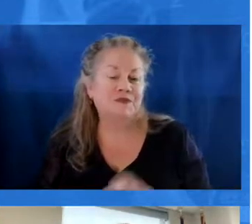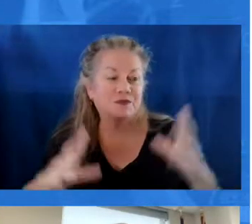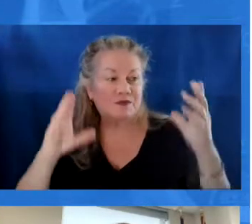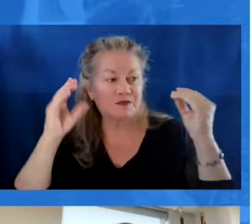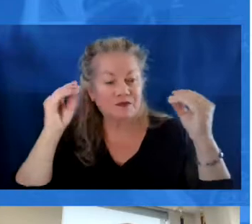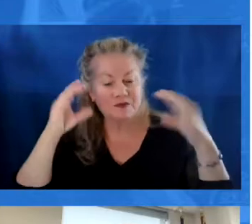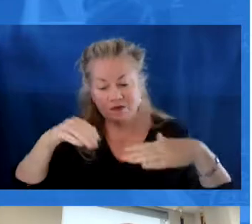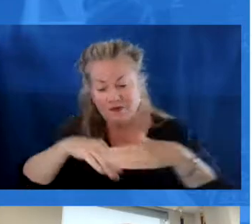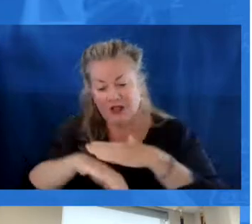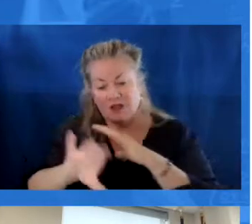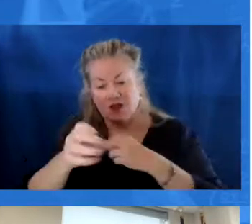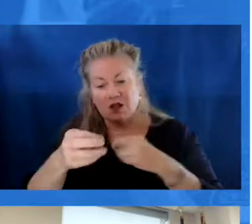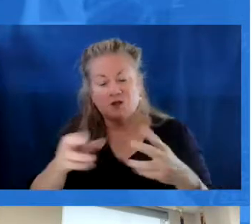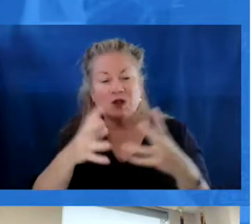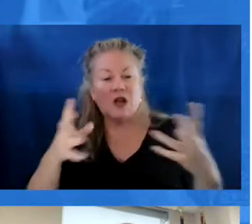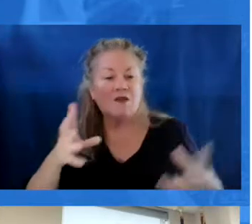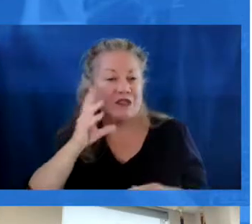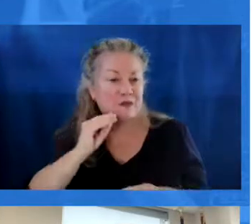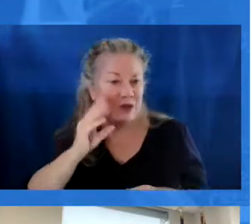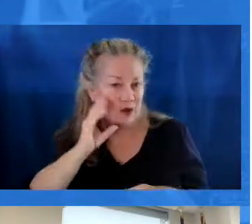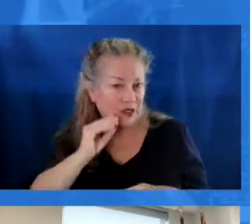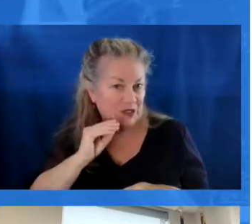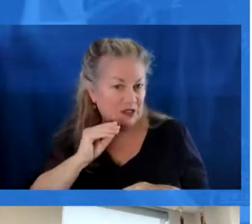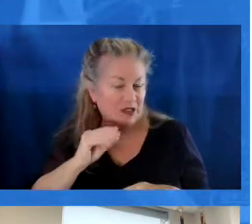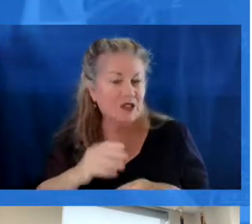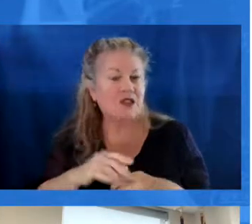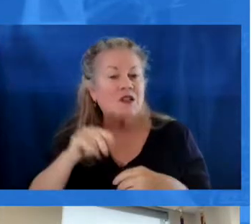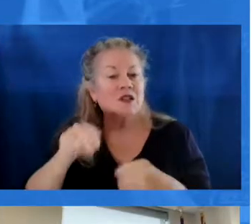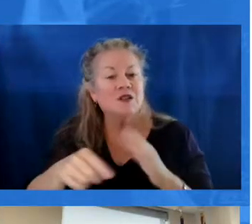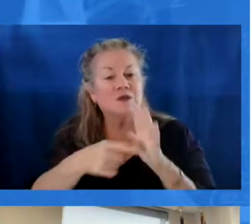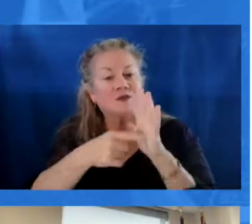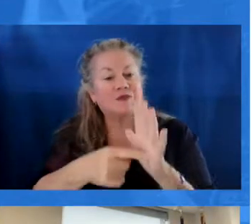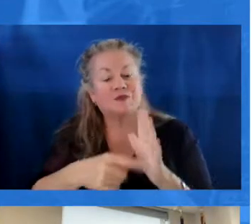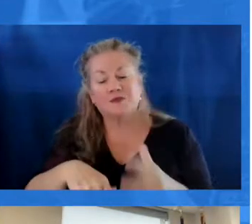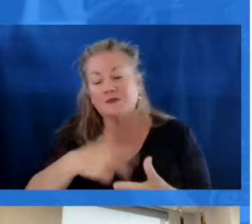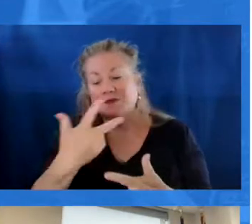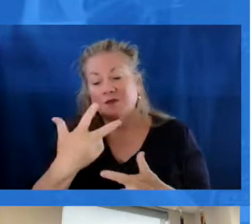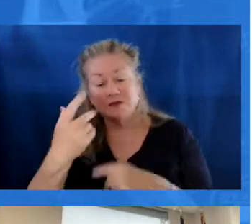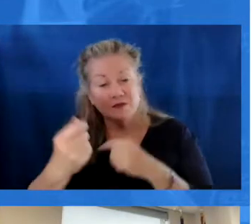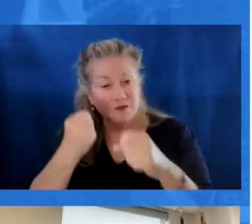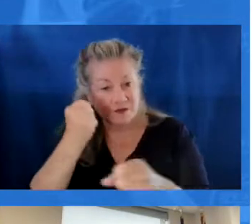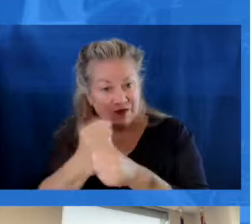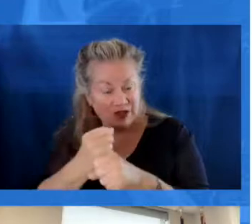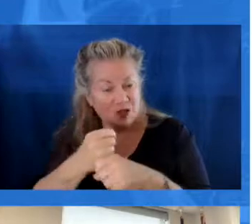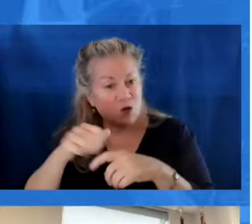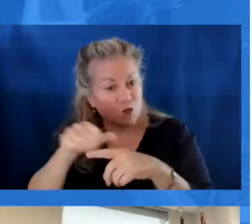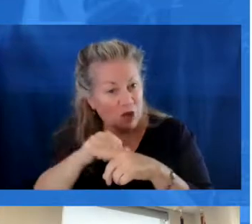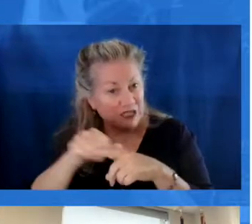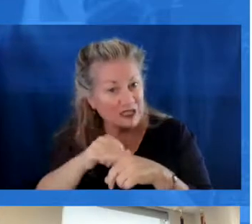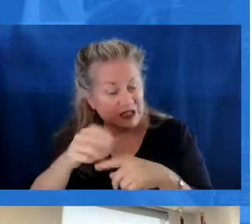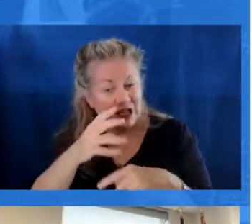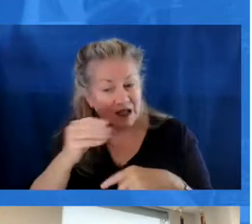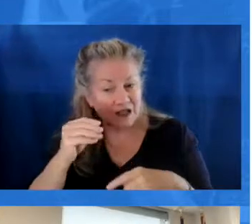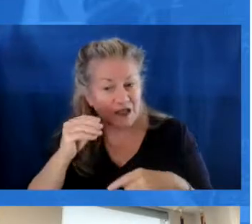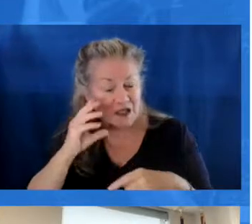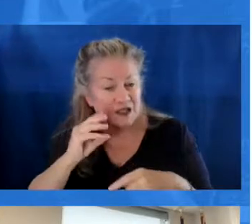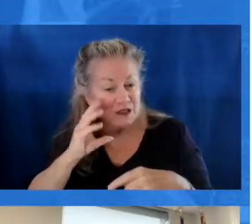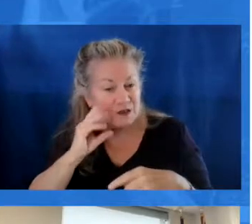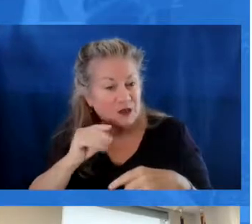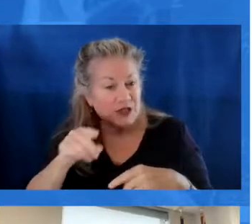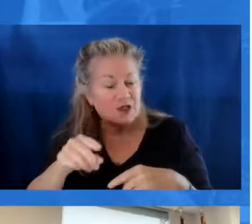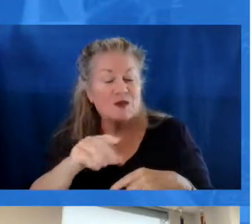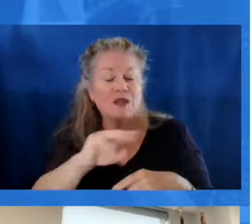know that teachers will enter the classroom with lots of experience, and so in the apprenticeship model, they have three years of practice and